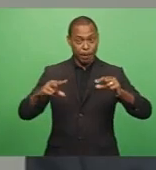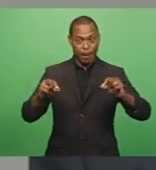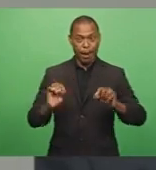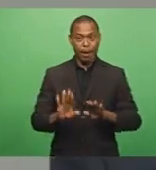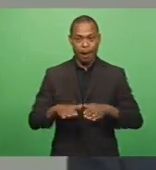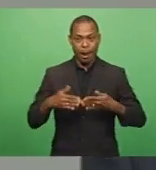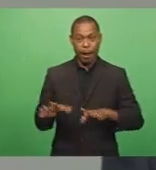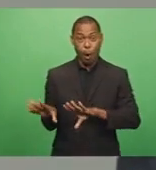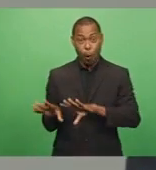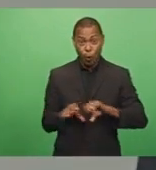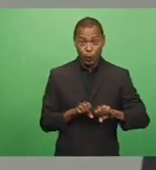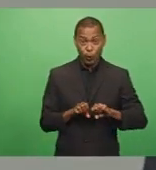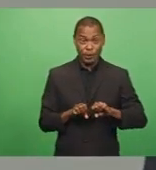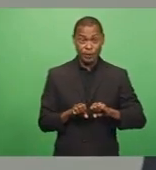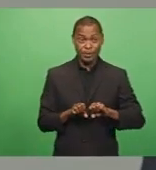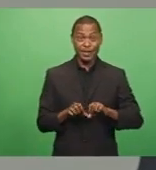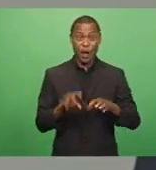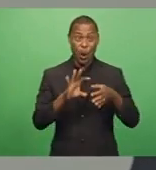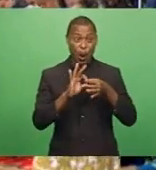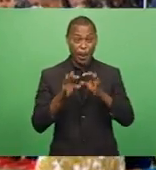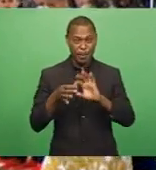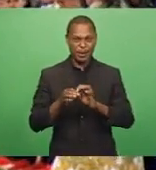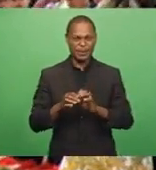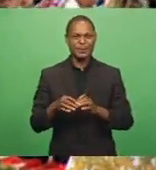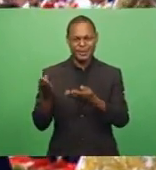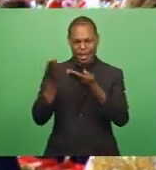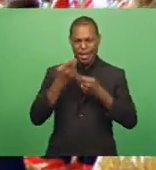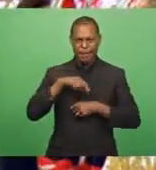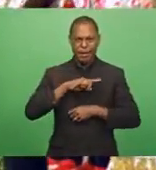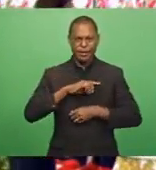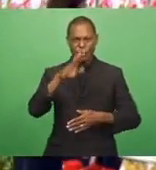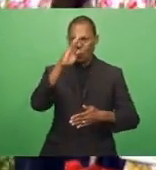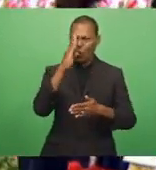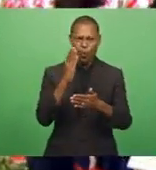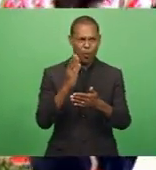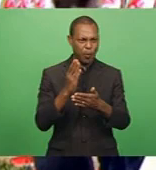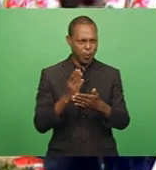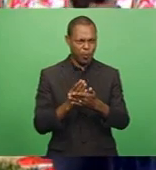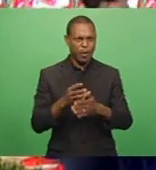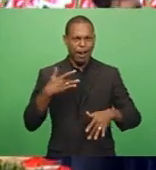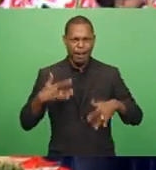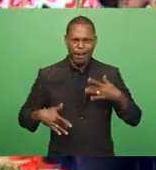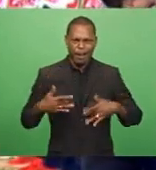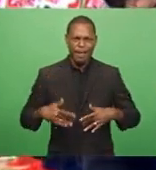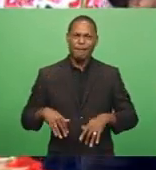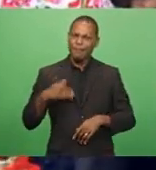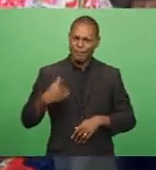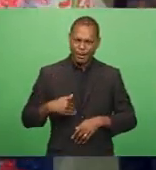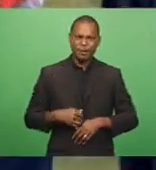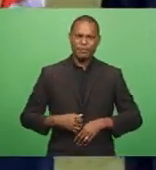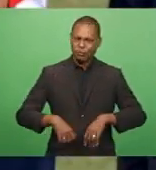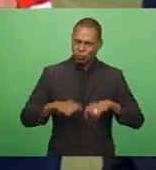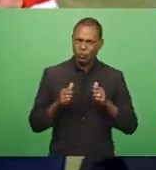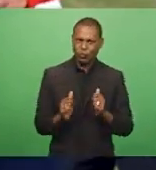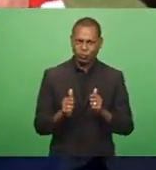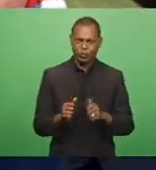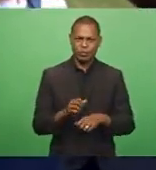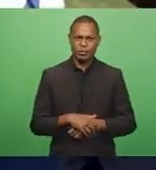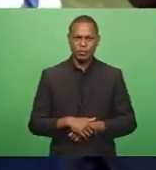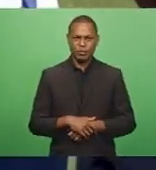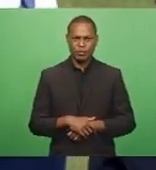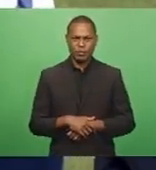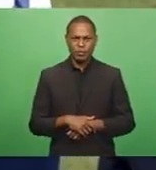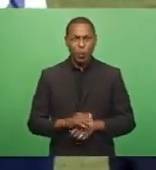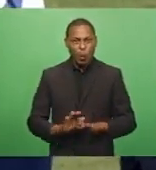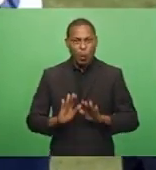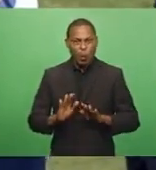summer in Tokyo gives us all hope that life as we knew it is within reach. And we look forward